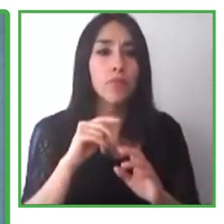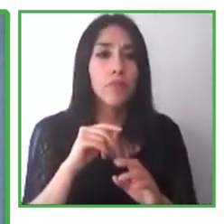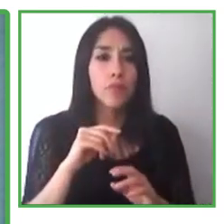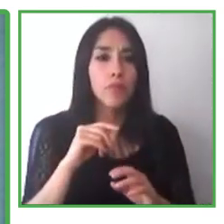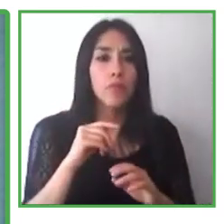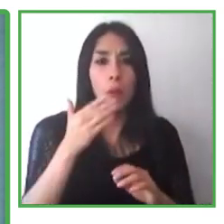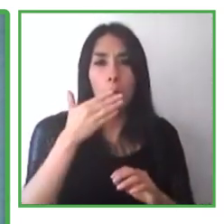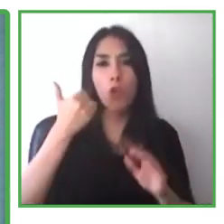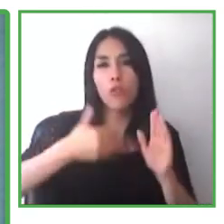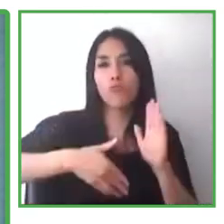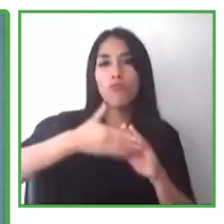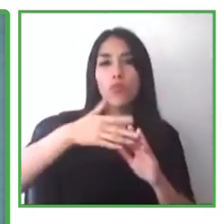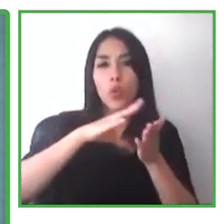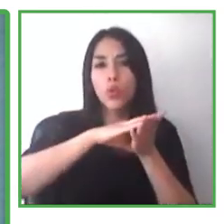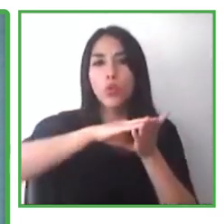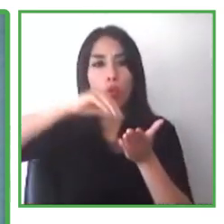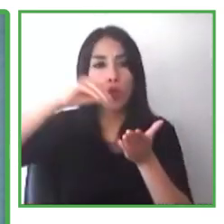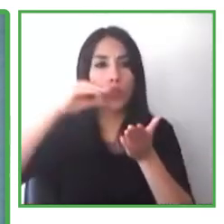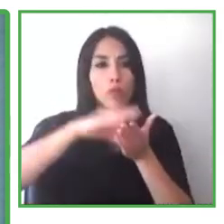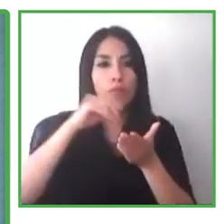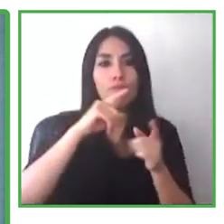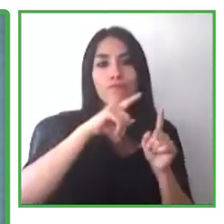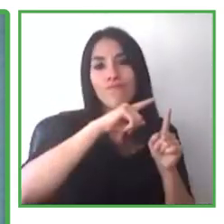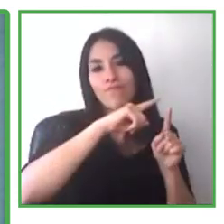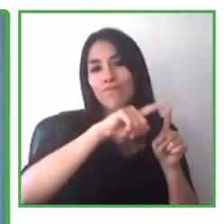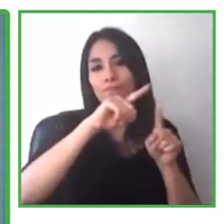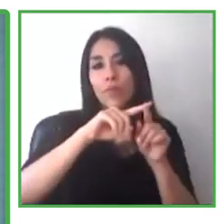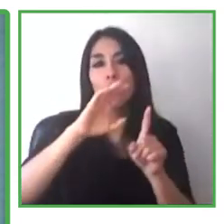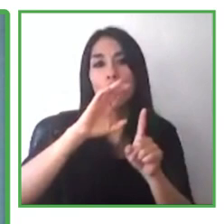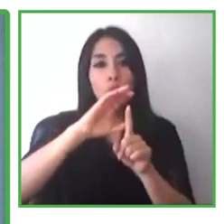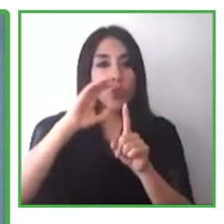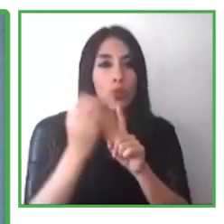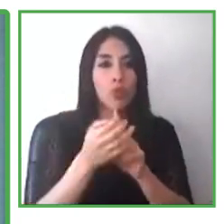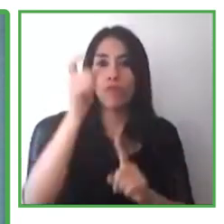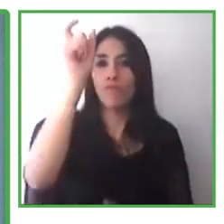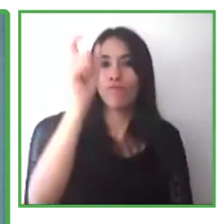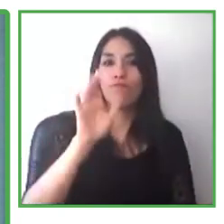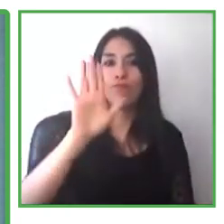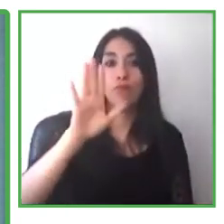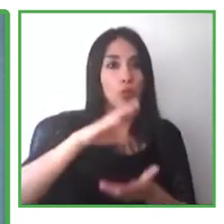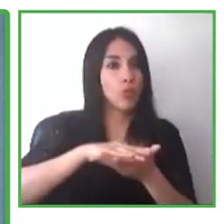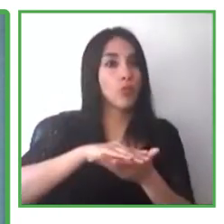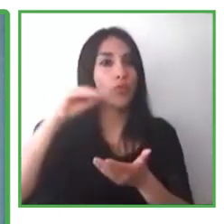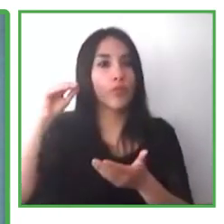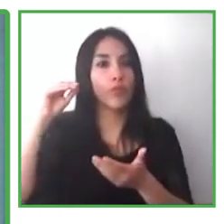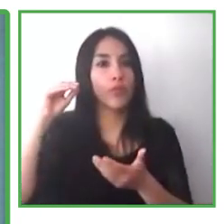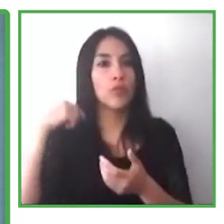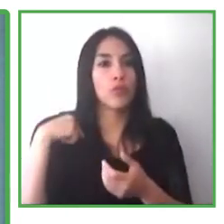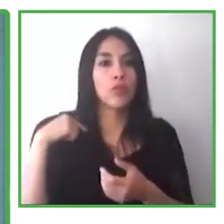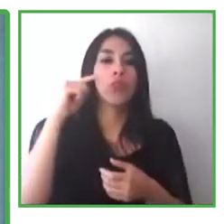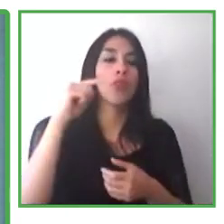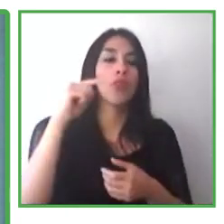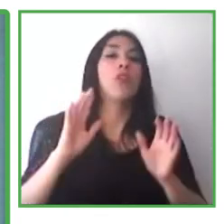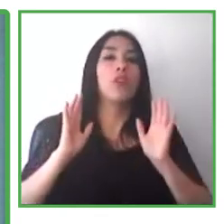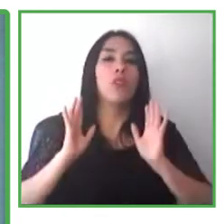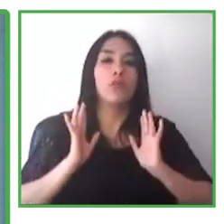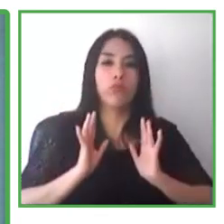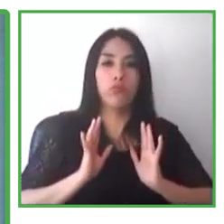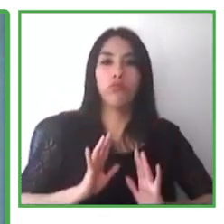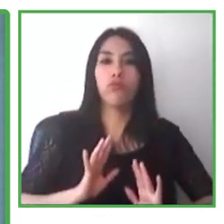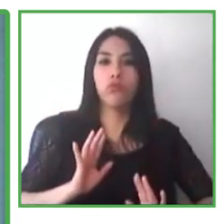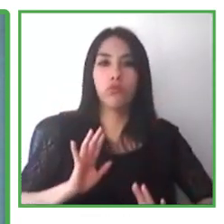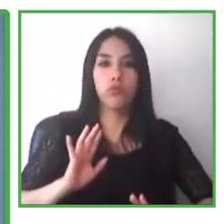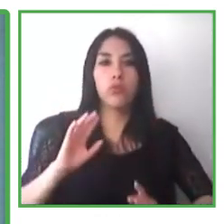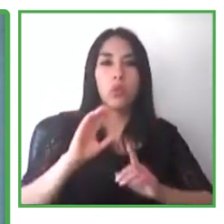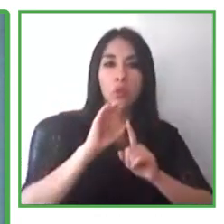culture or the subculture over there. And we provide also in career-long